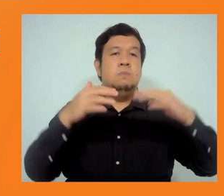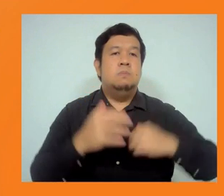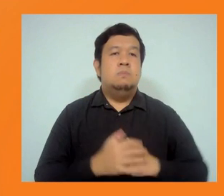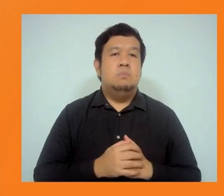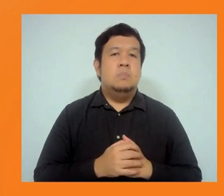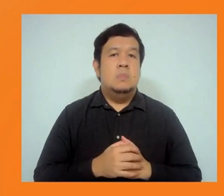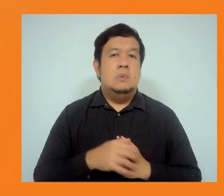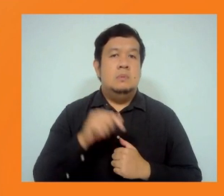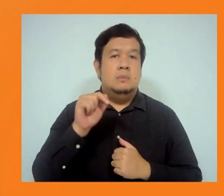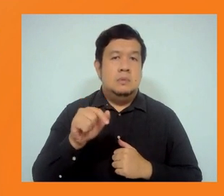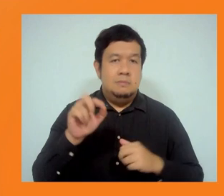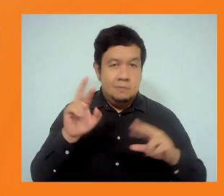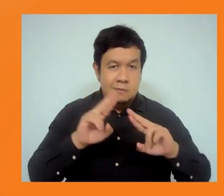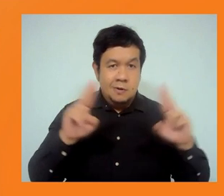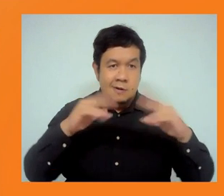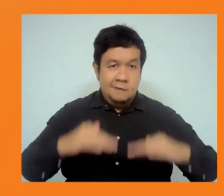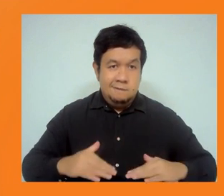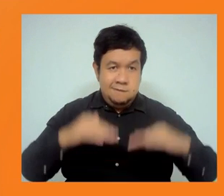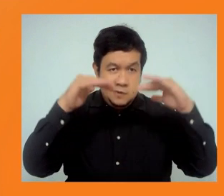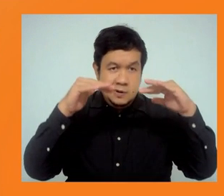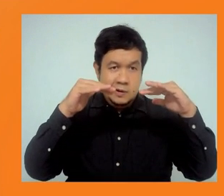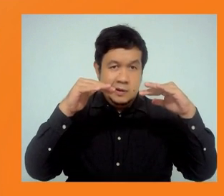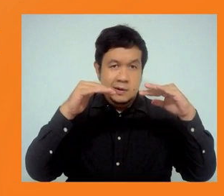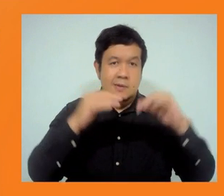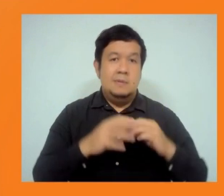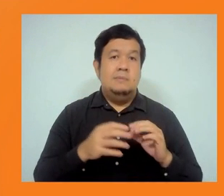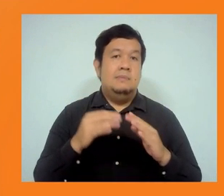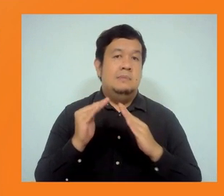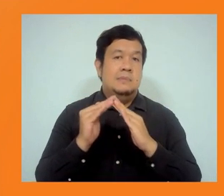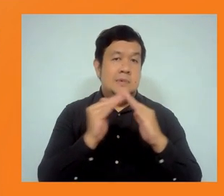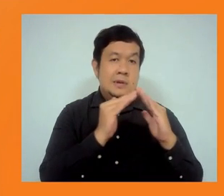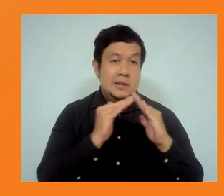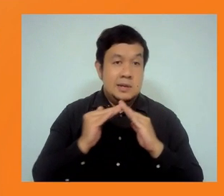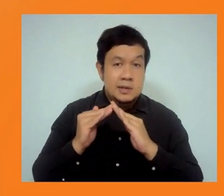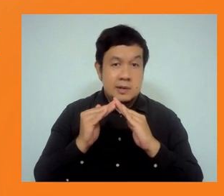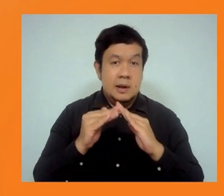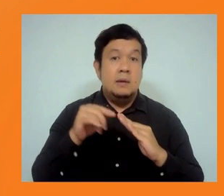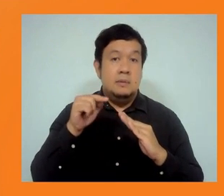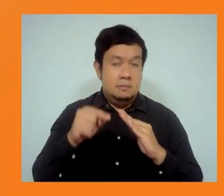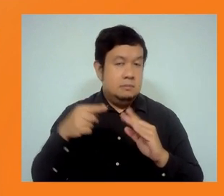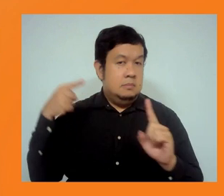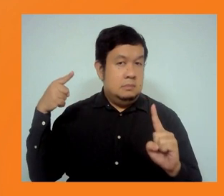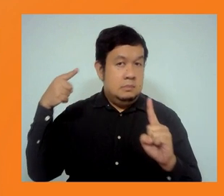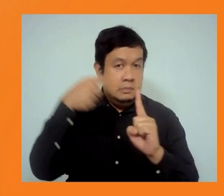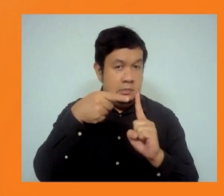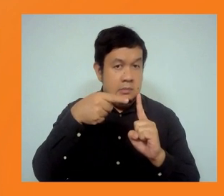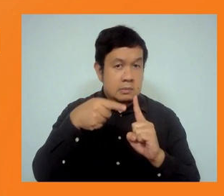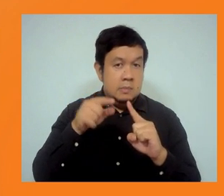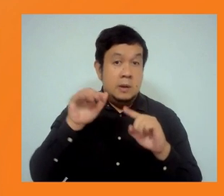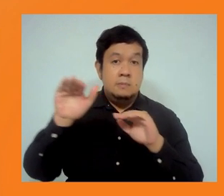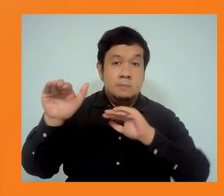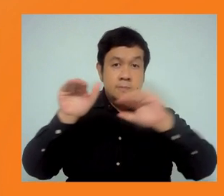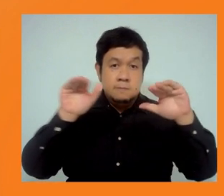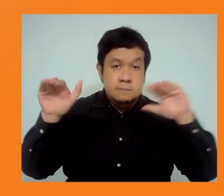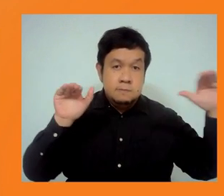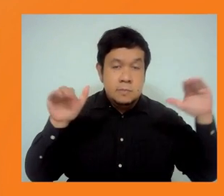The city's encroached stormwater drainage system has been called out as one of the main reasons of this flooding. And with